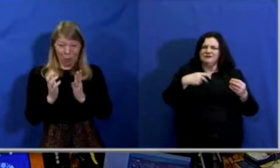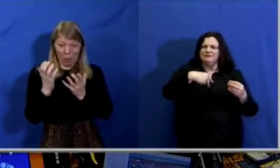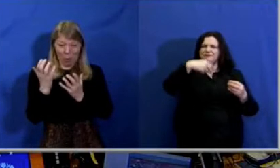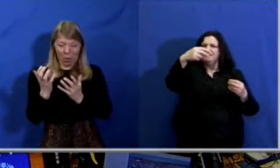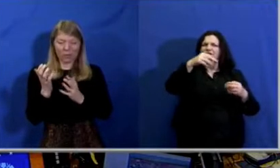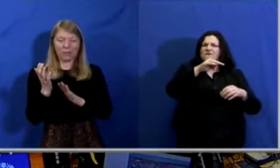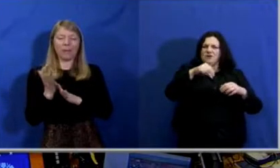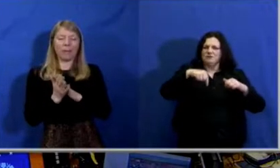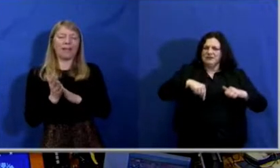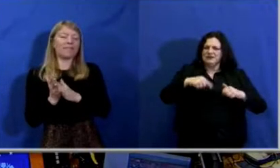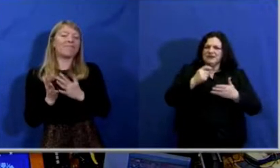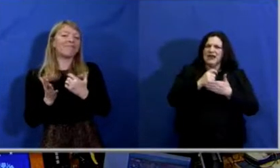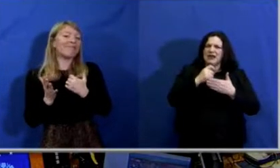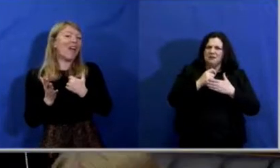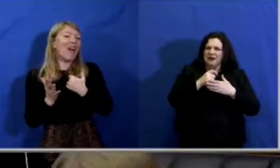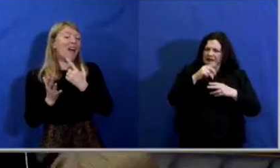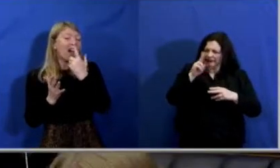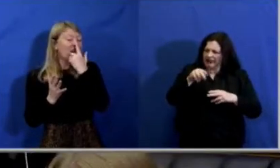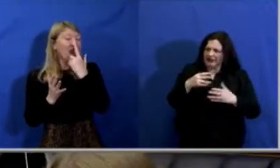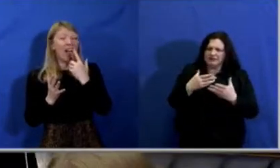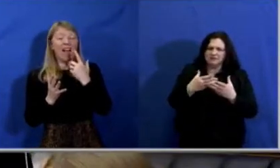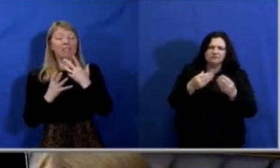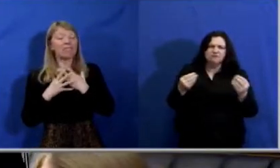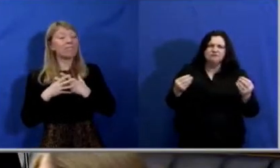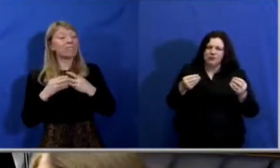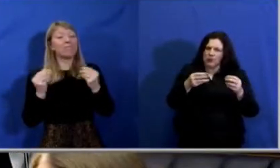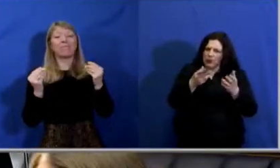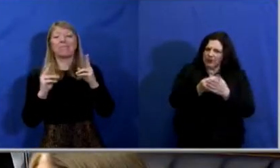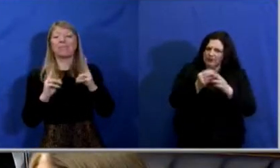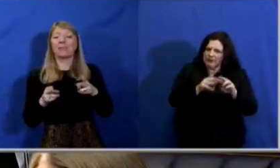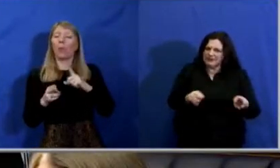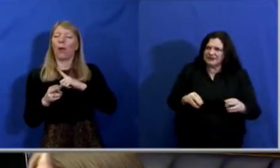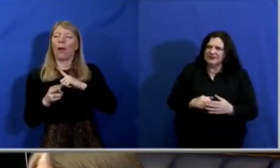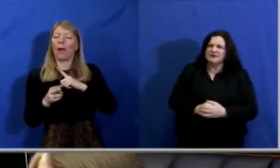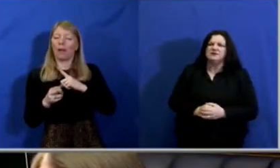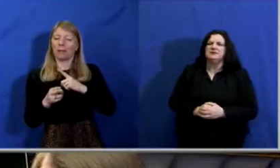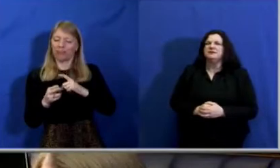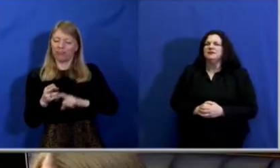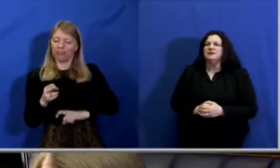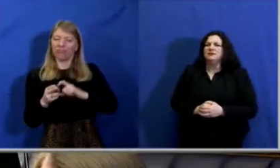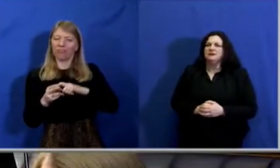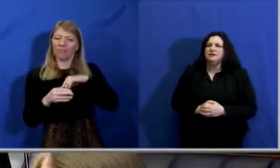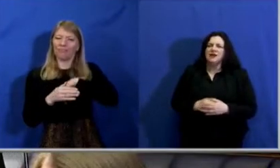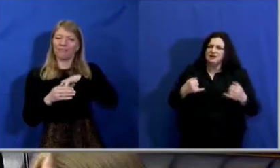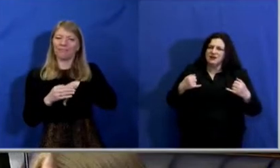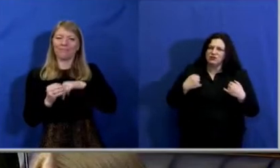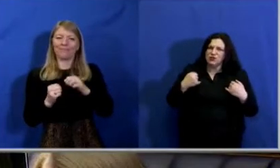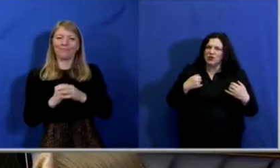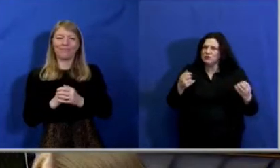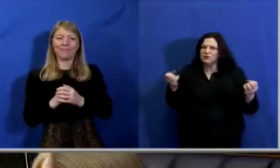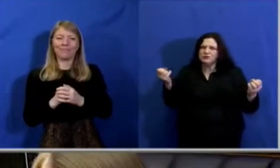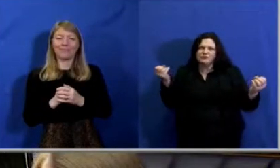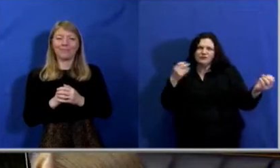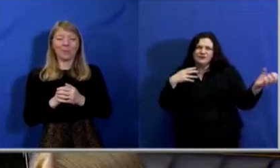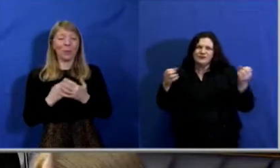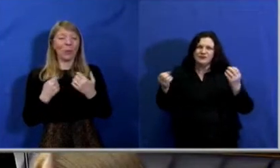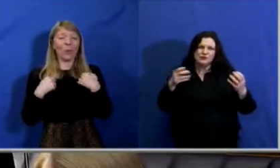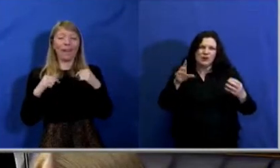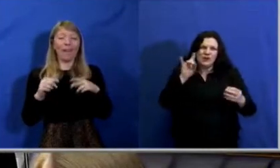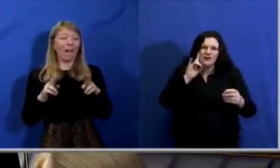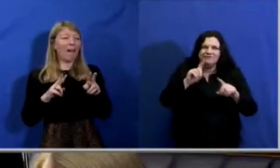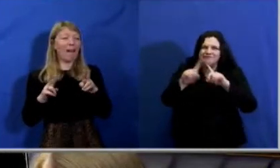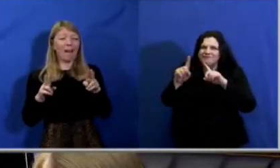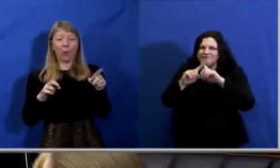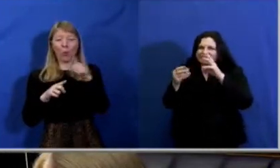time. It is a joy to us all today to hear the comments that have been made about our colleague and our